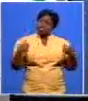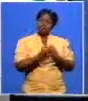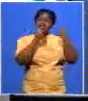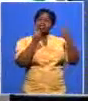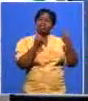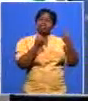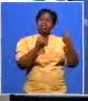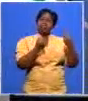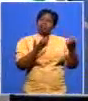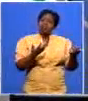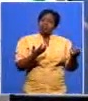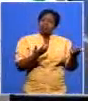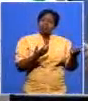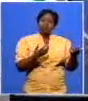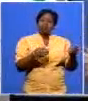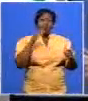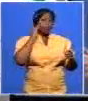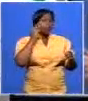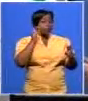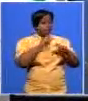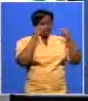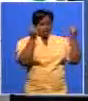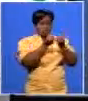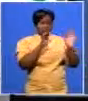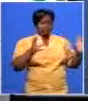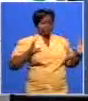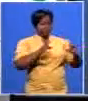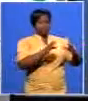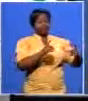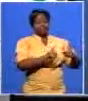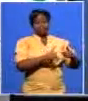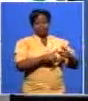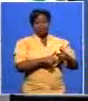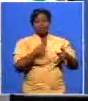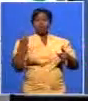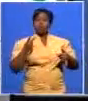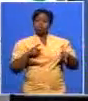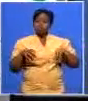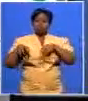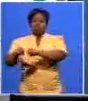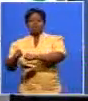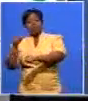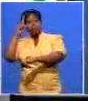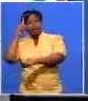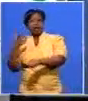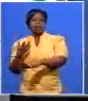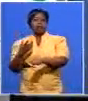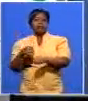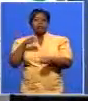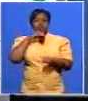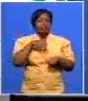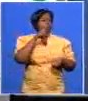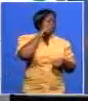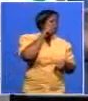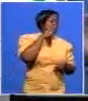of the white nationalists and the black nationalists the racial nationalists in the